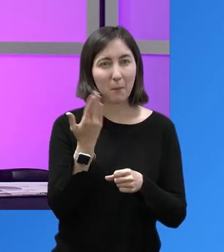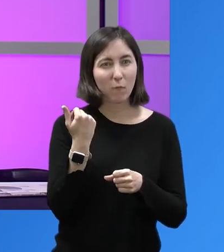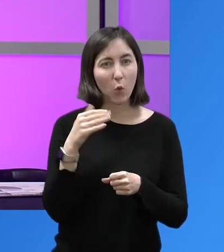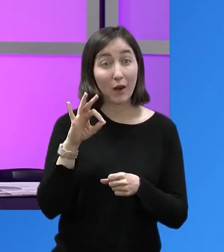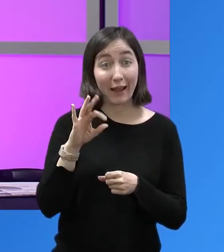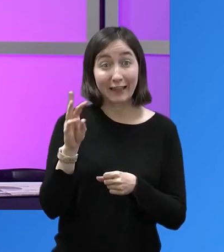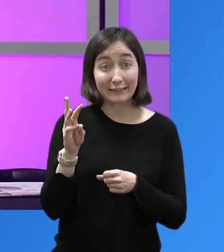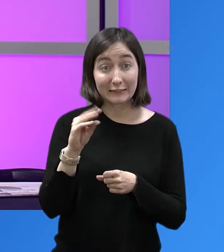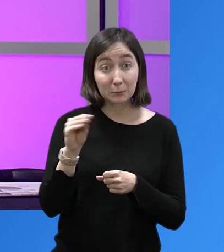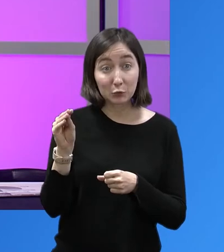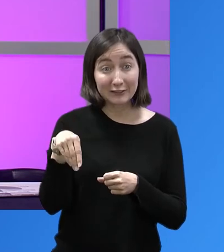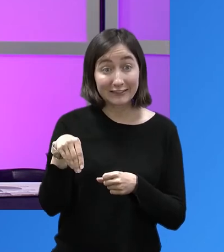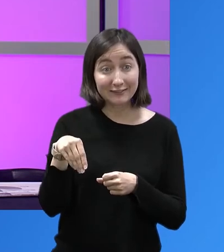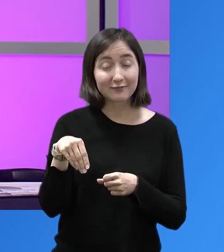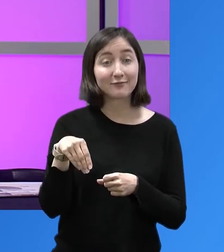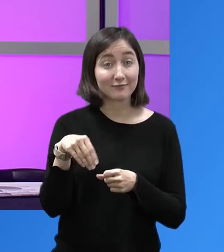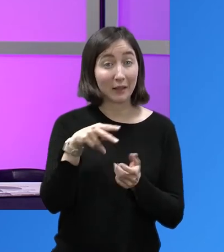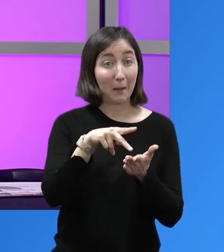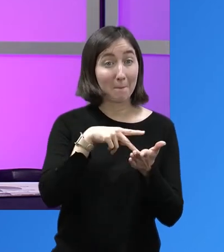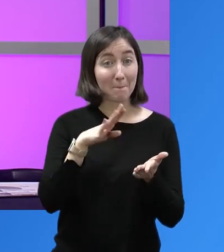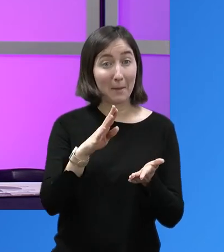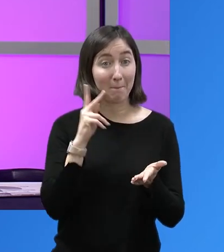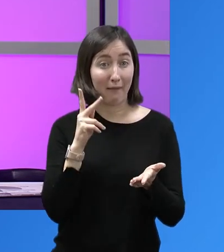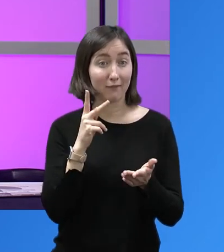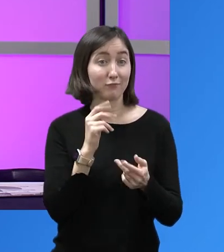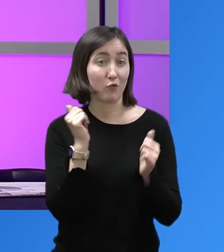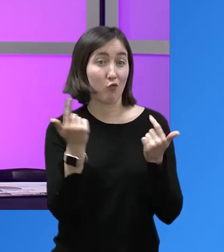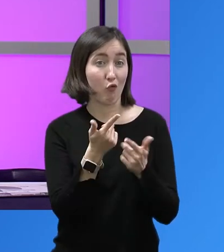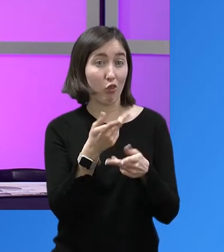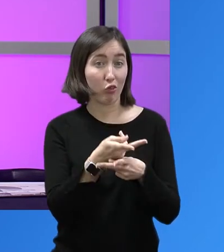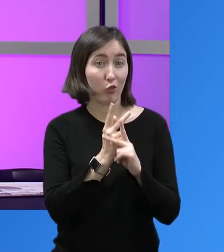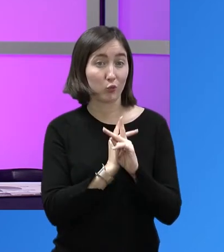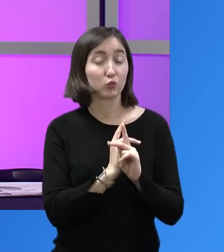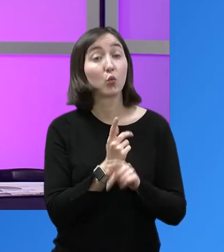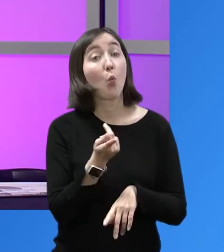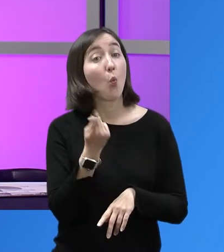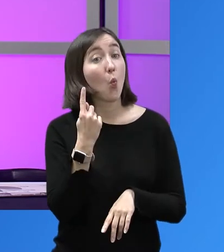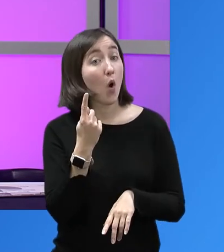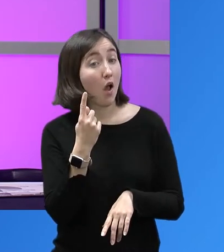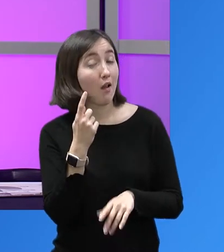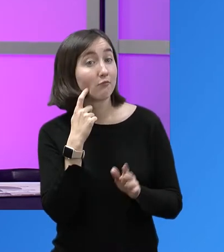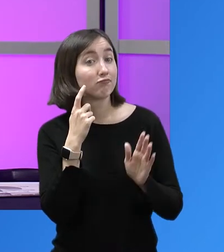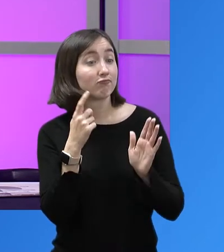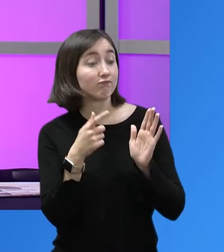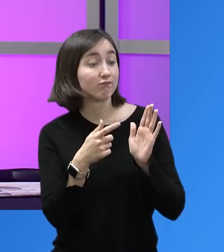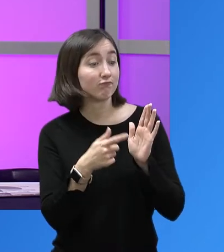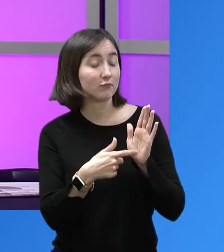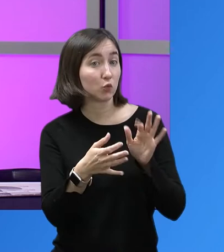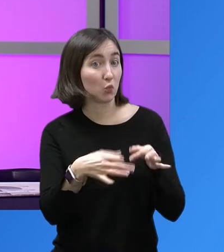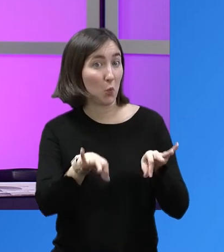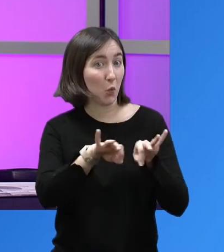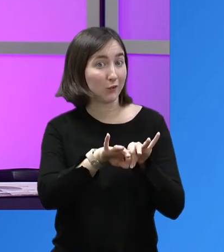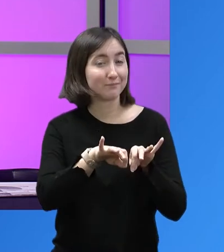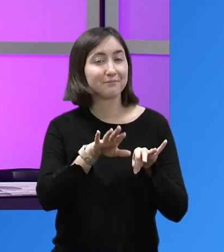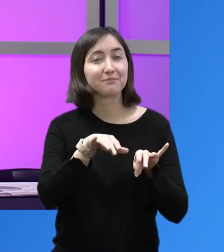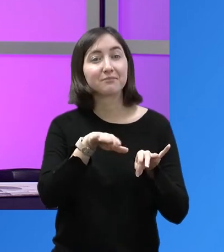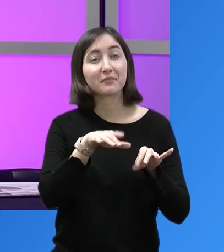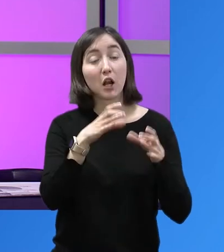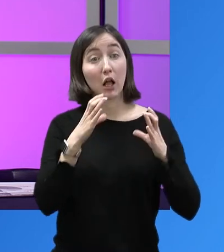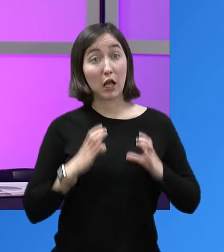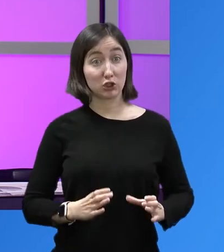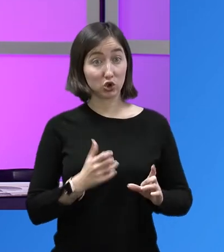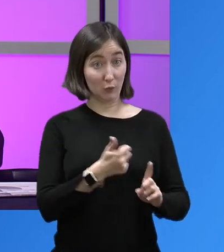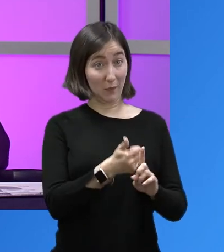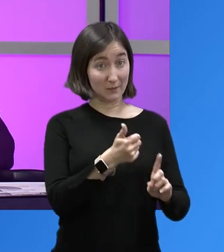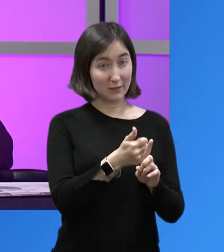we have a 96% repayment rate. One of the reasons we know that is one thing that is important is that the customer, the